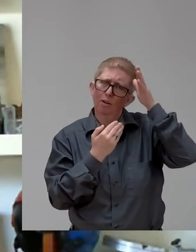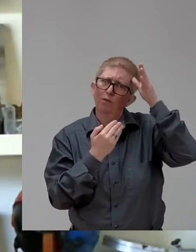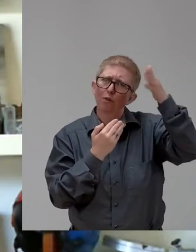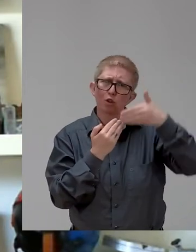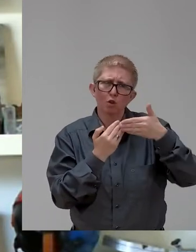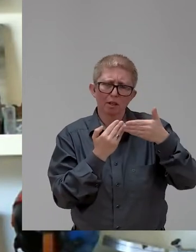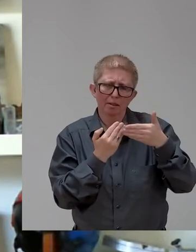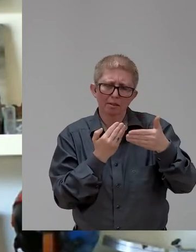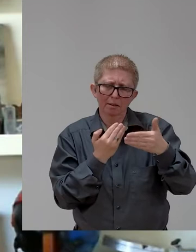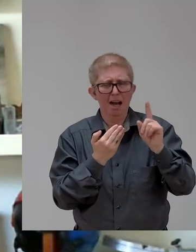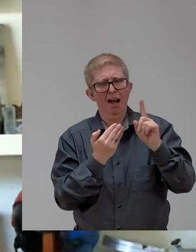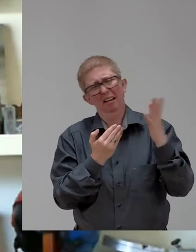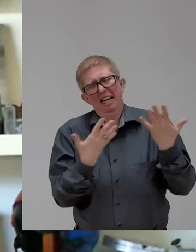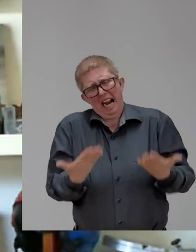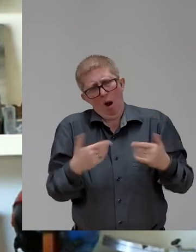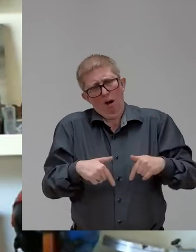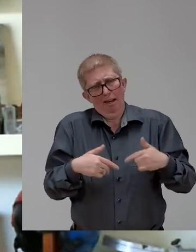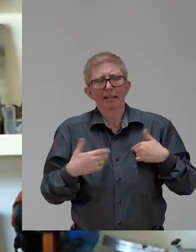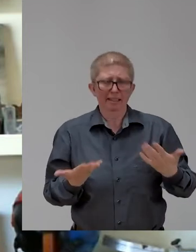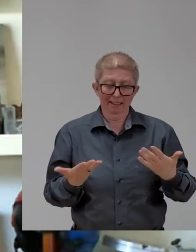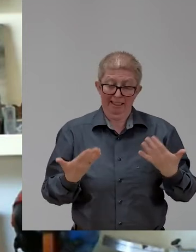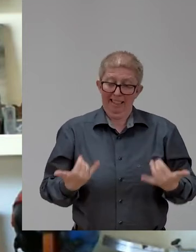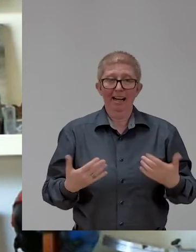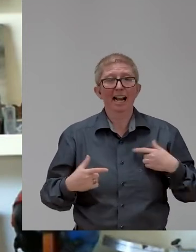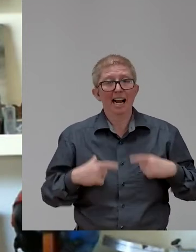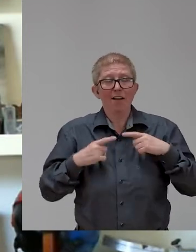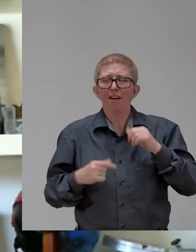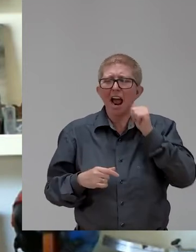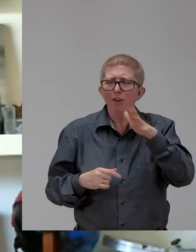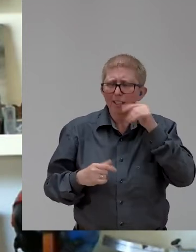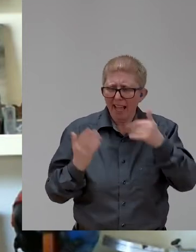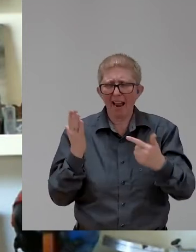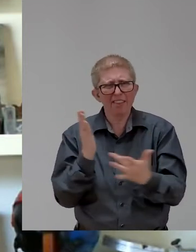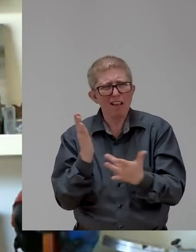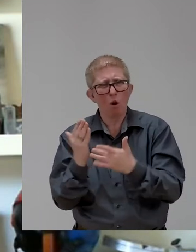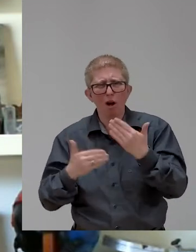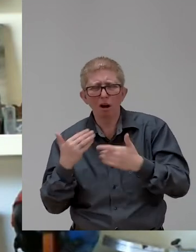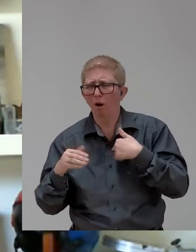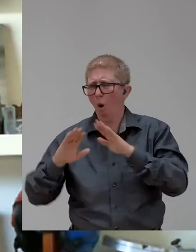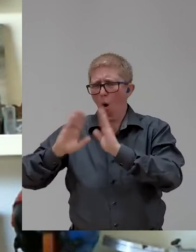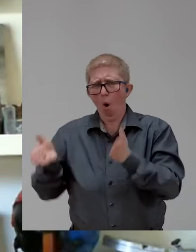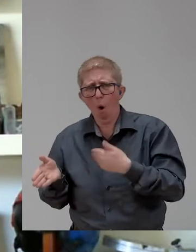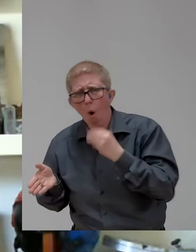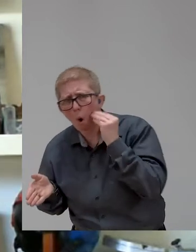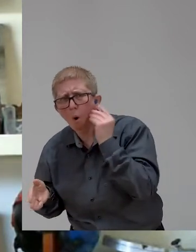we live daily using technologies in our homes, working,